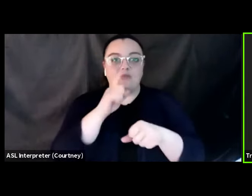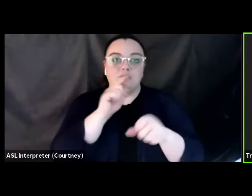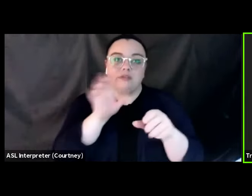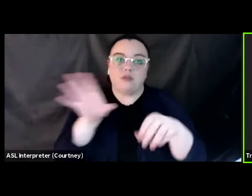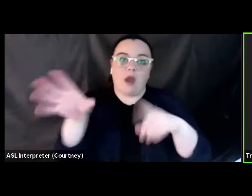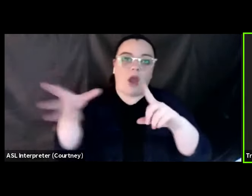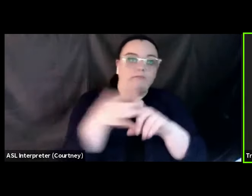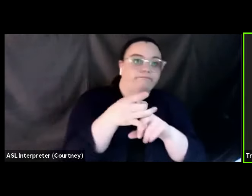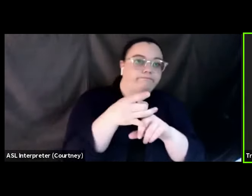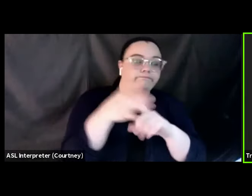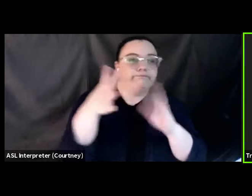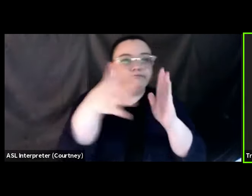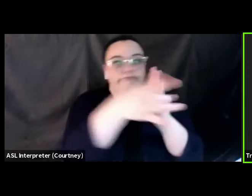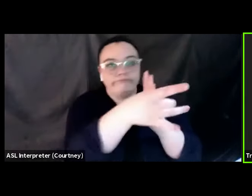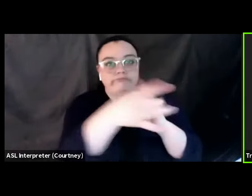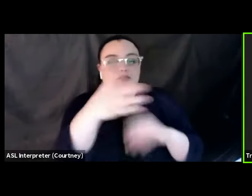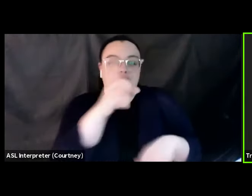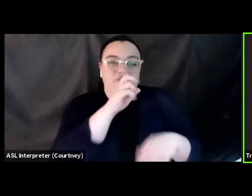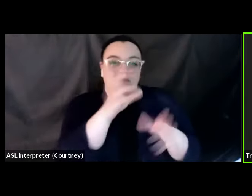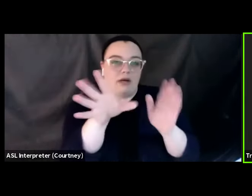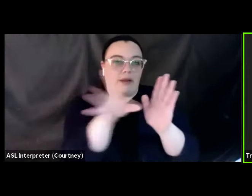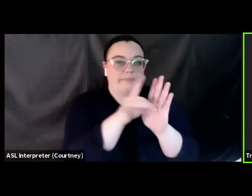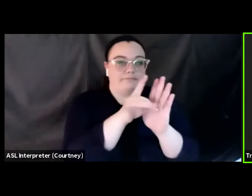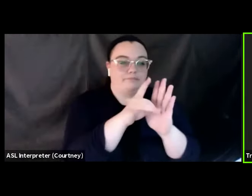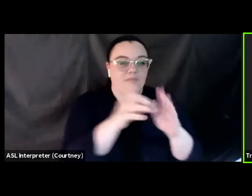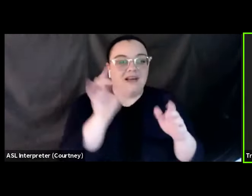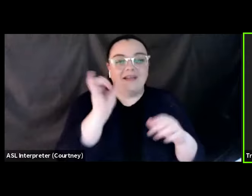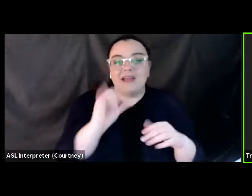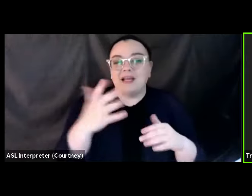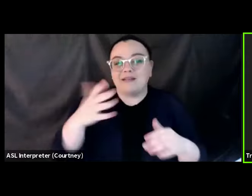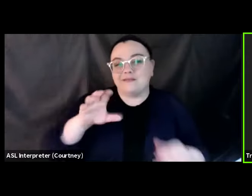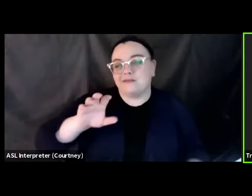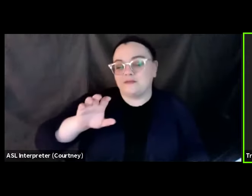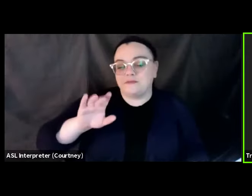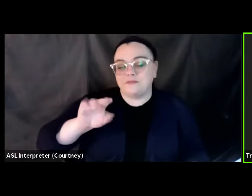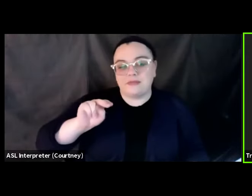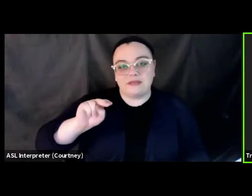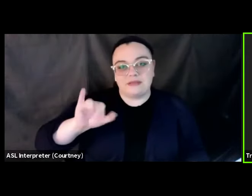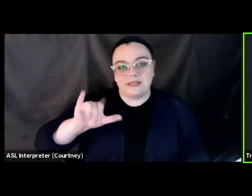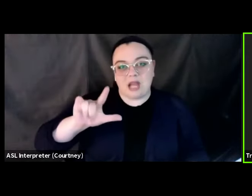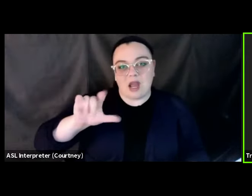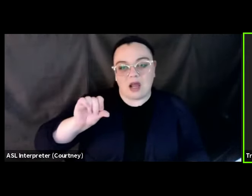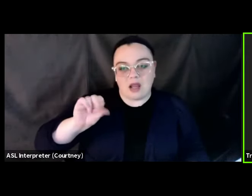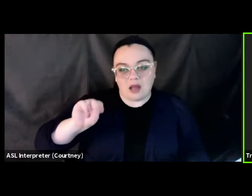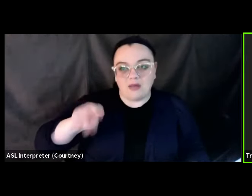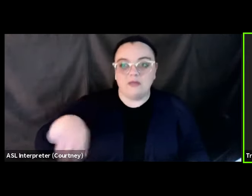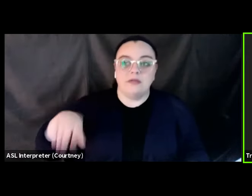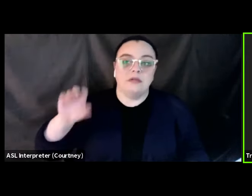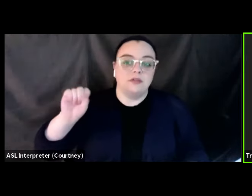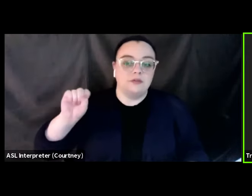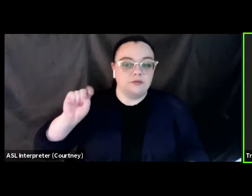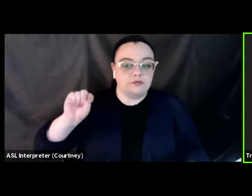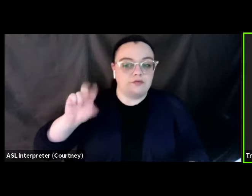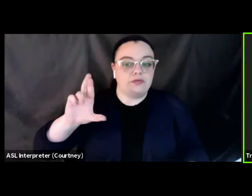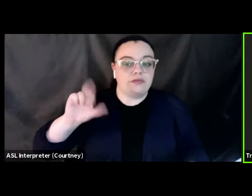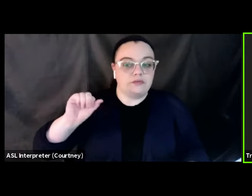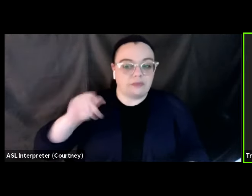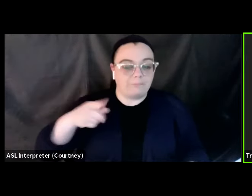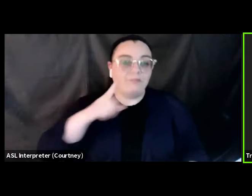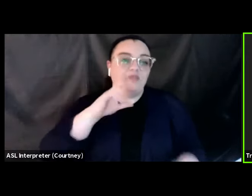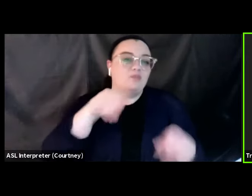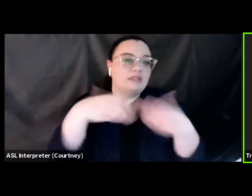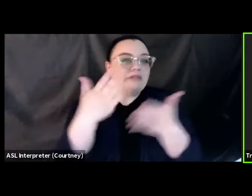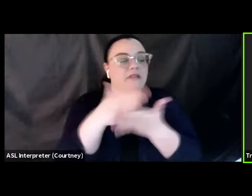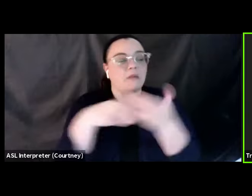on the height of them. So this is that flexible nylon strap. So it allows a little bit of place as well as having